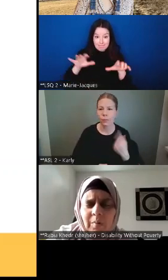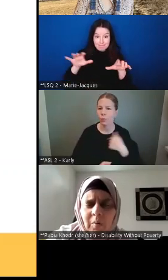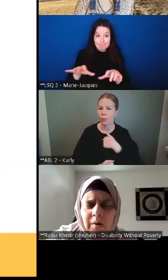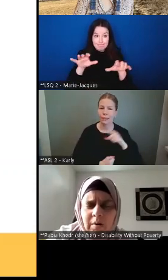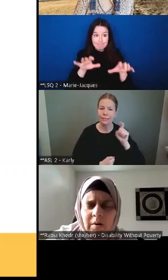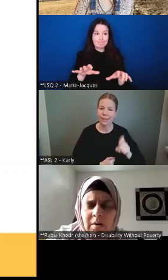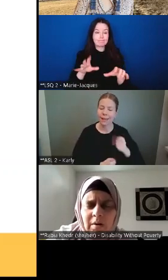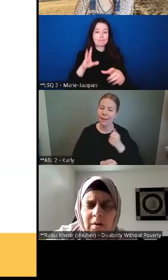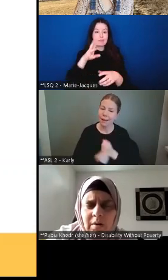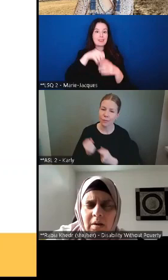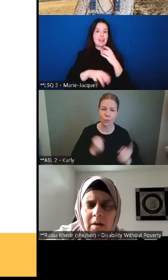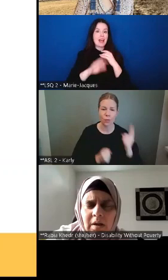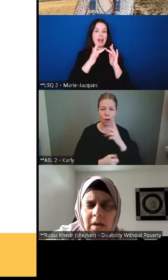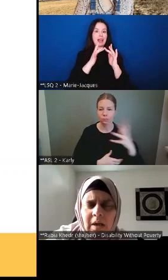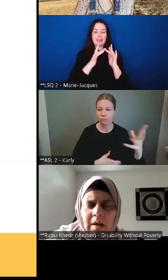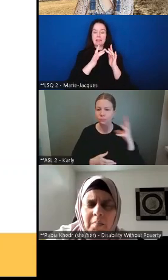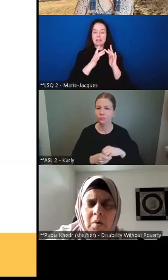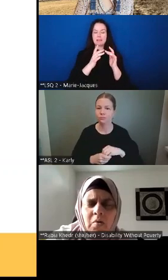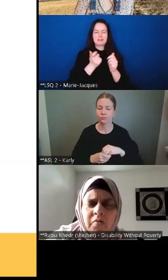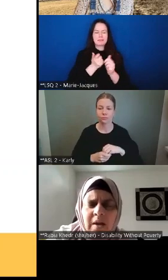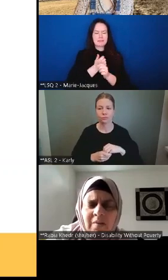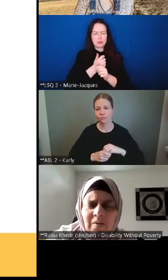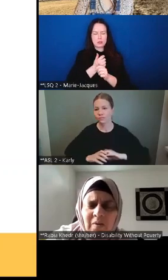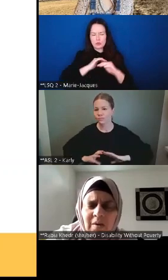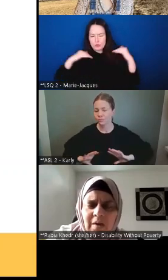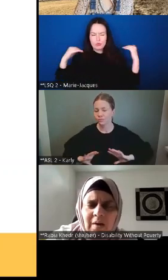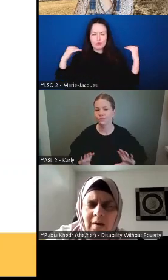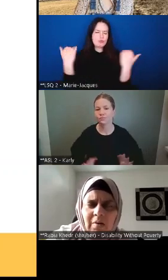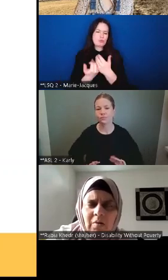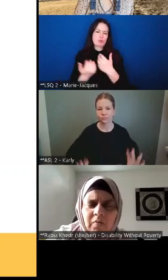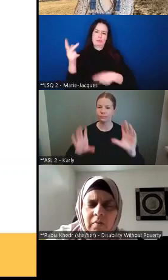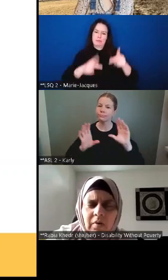on board in a movement